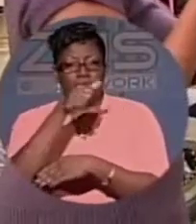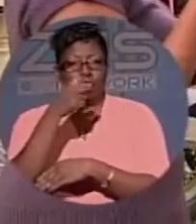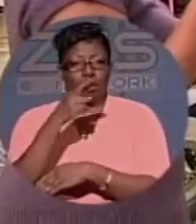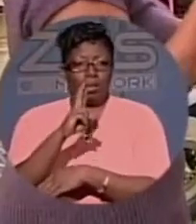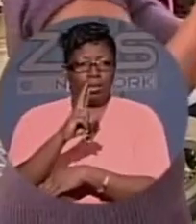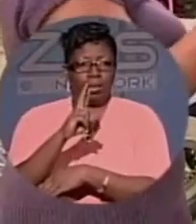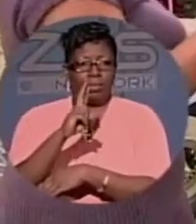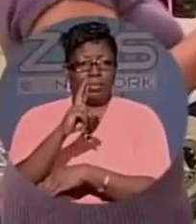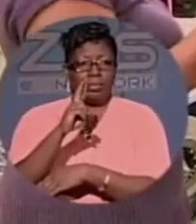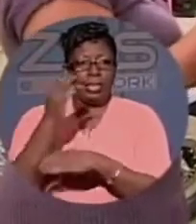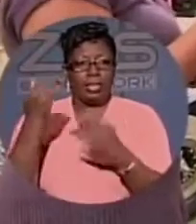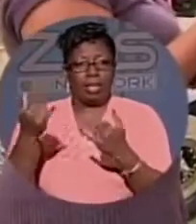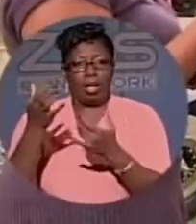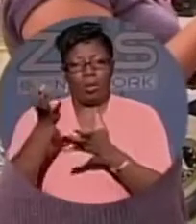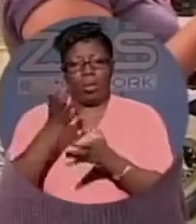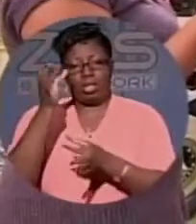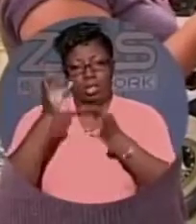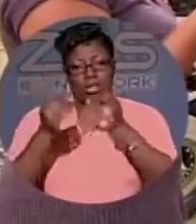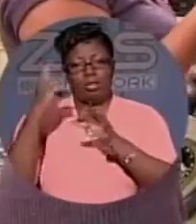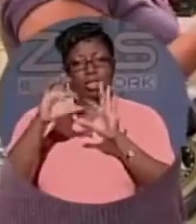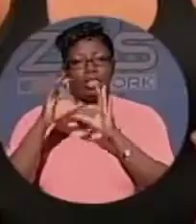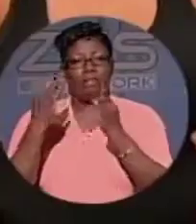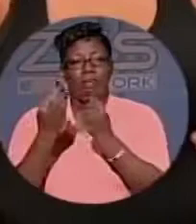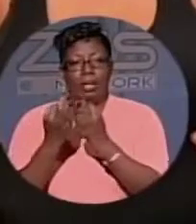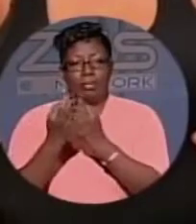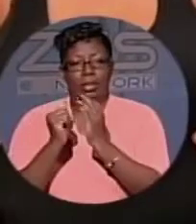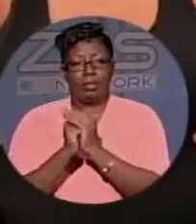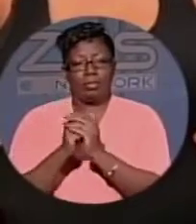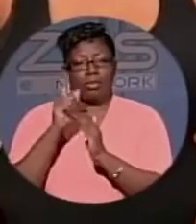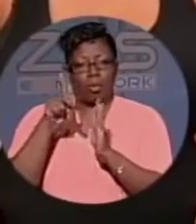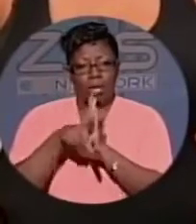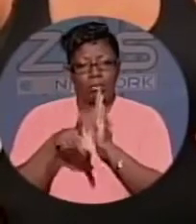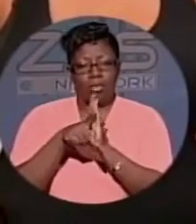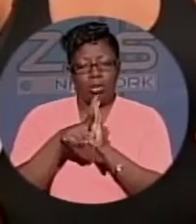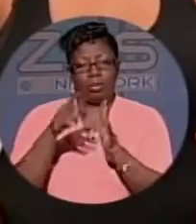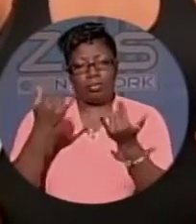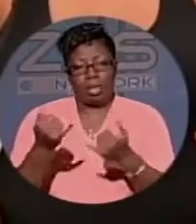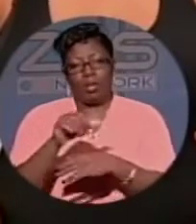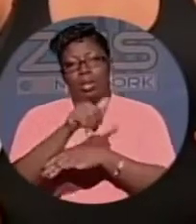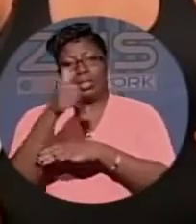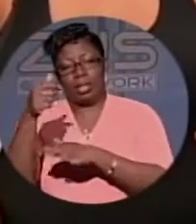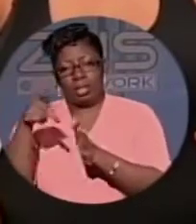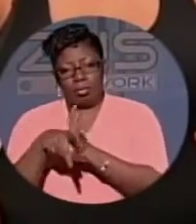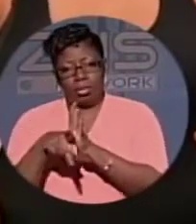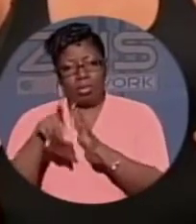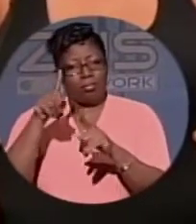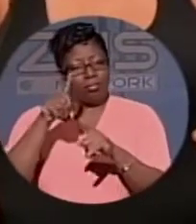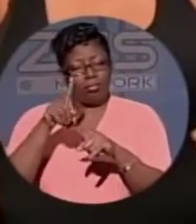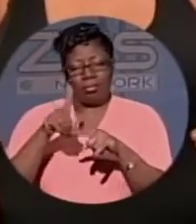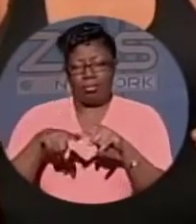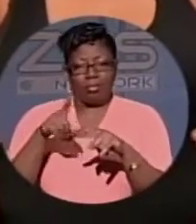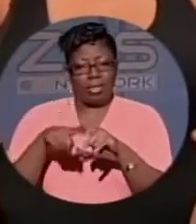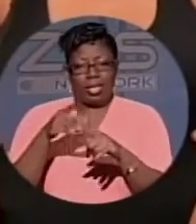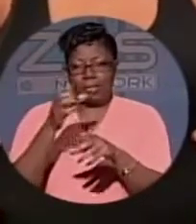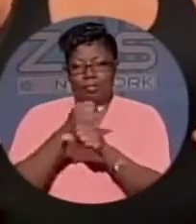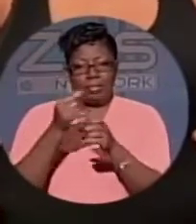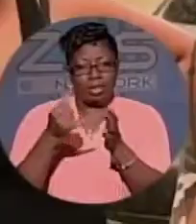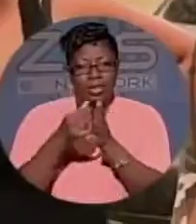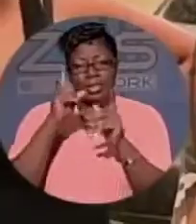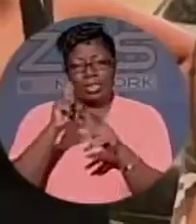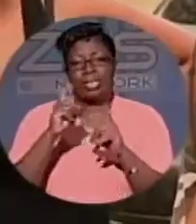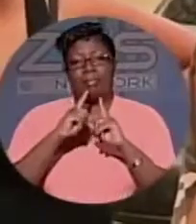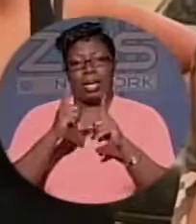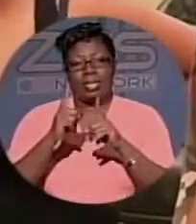Stephen Davis Sr., won justice for their family. One murder gone on sword, now another murder. Can't deal with it. Need some answers.